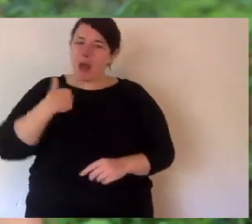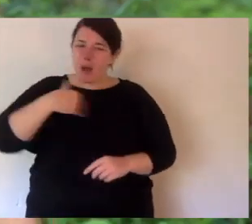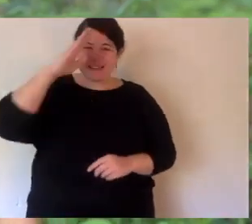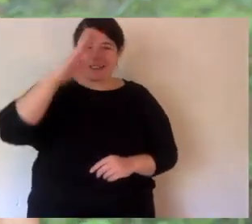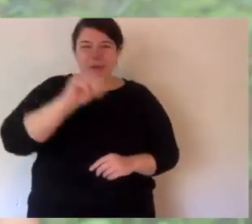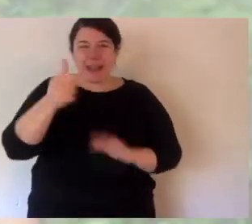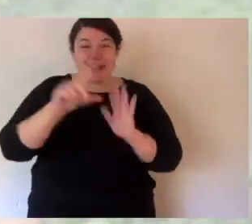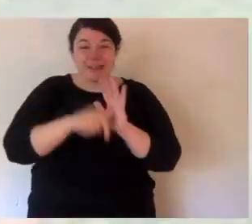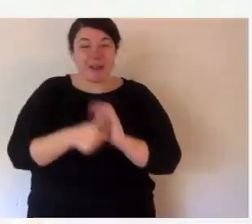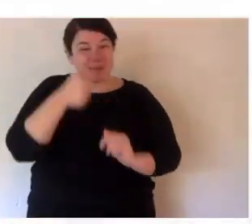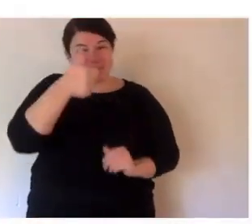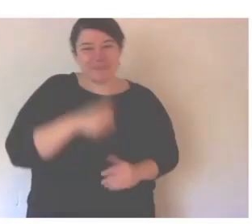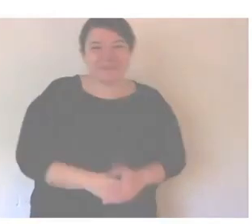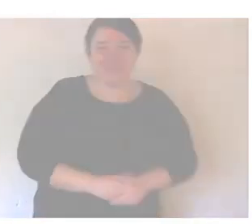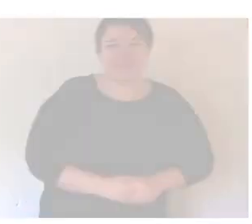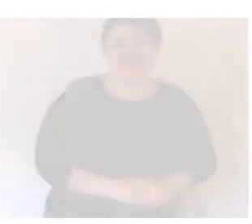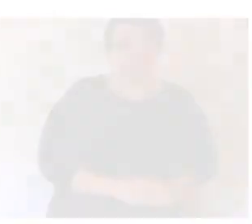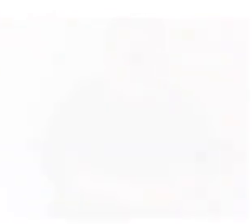next time.